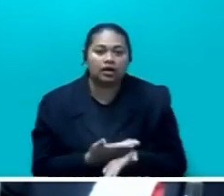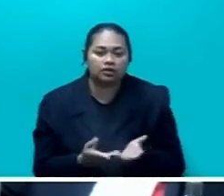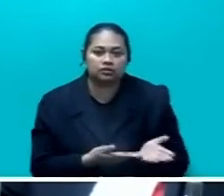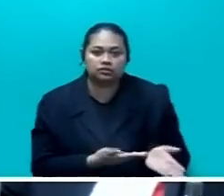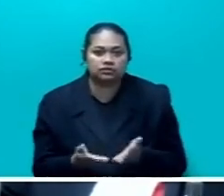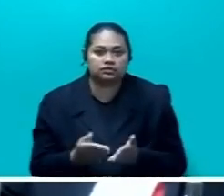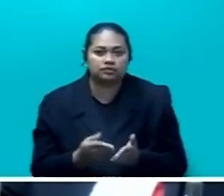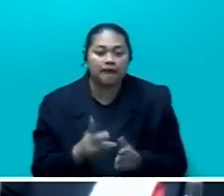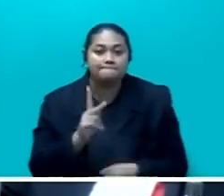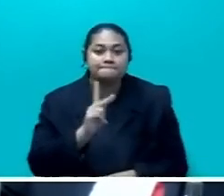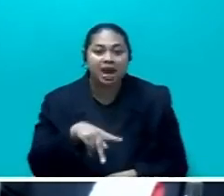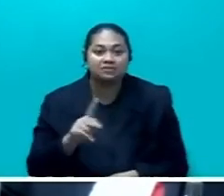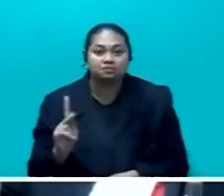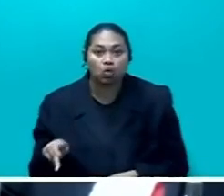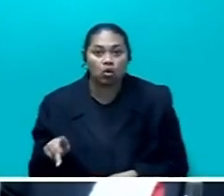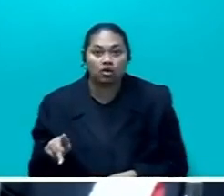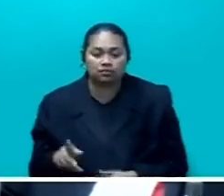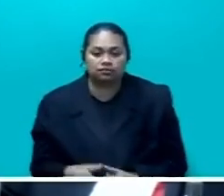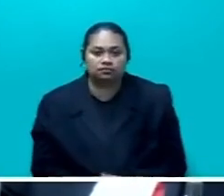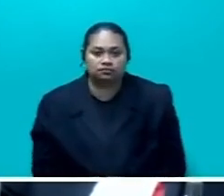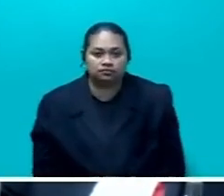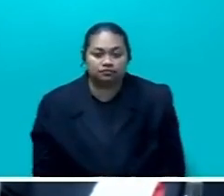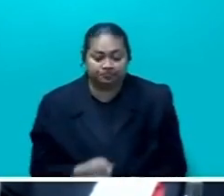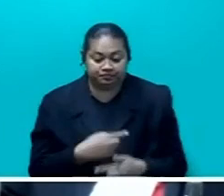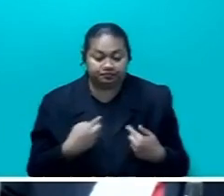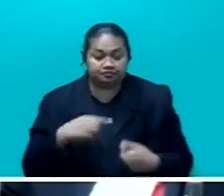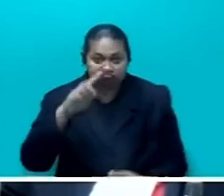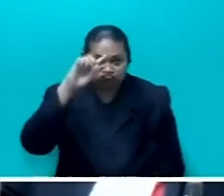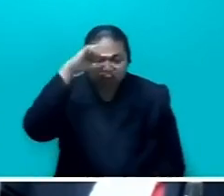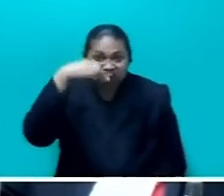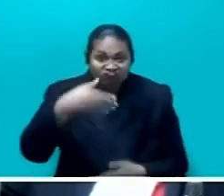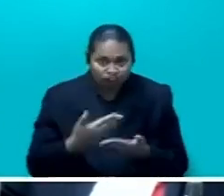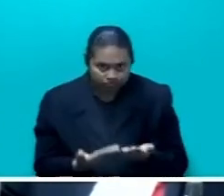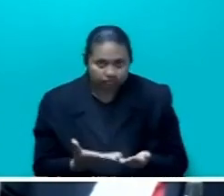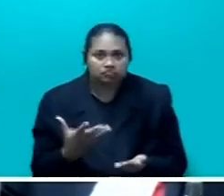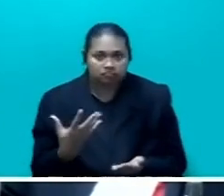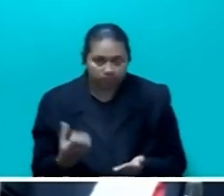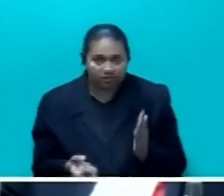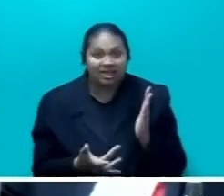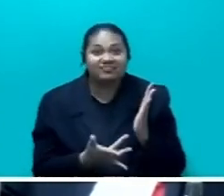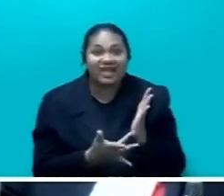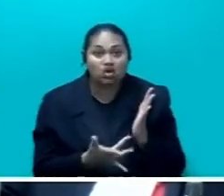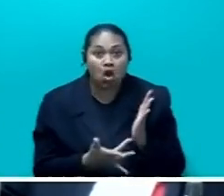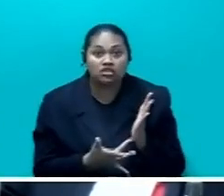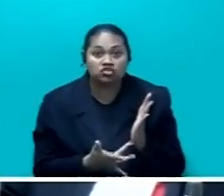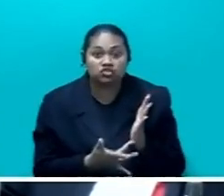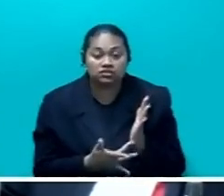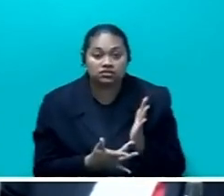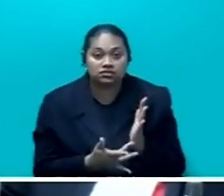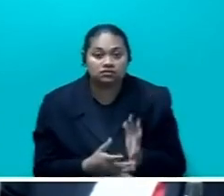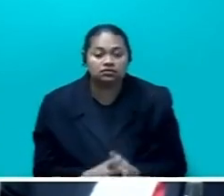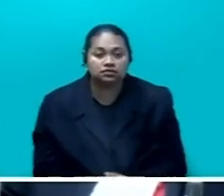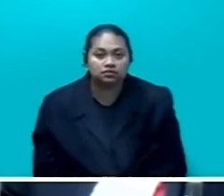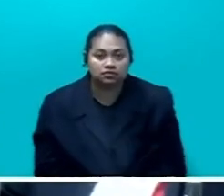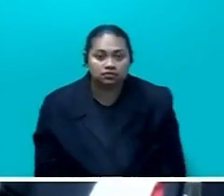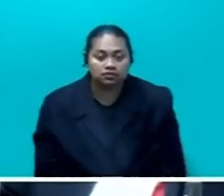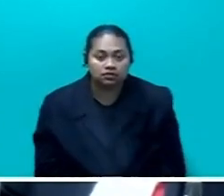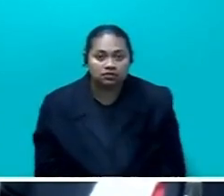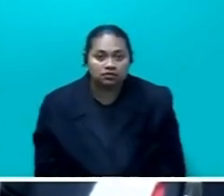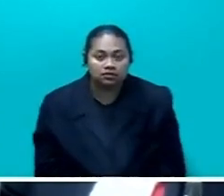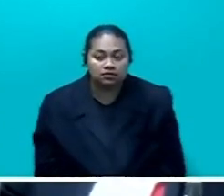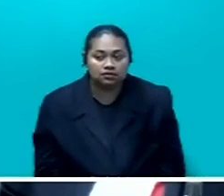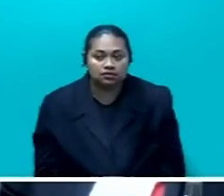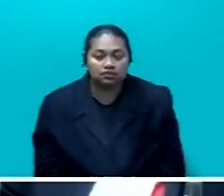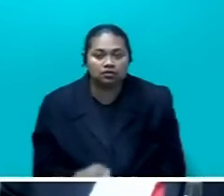You will understand that we are now in the digital era and we now have